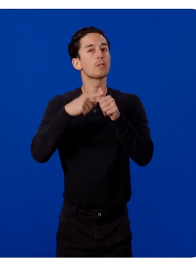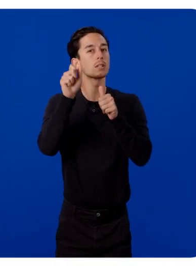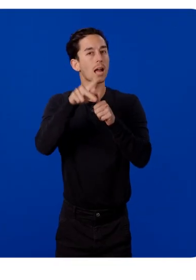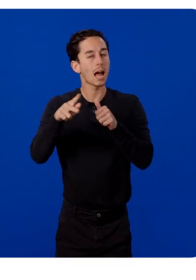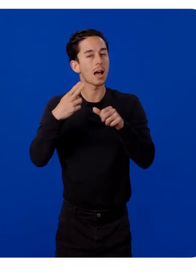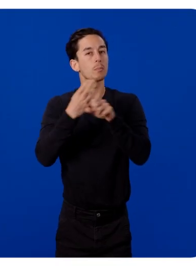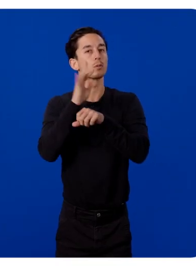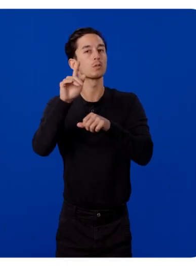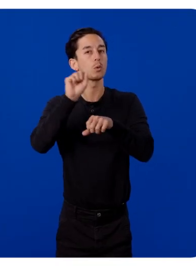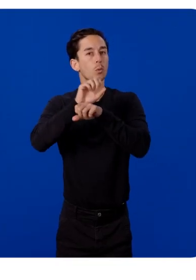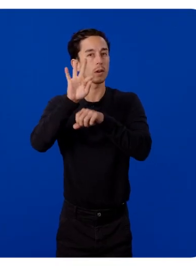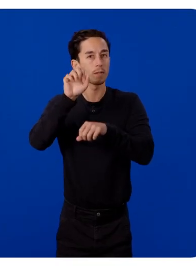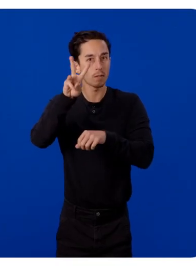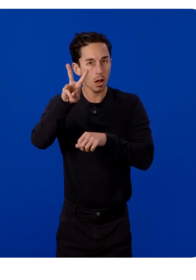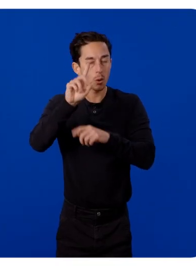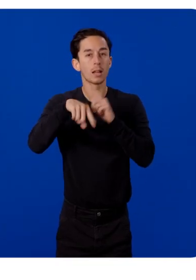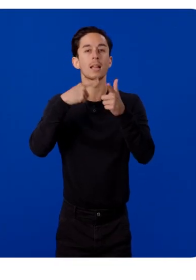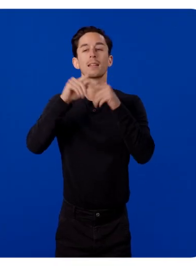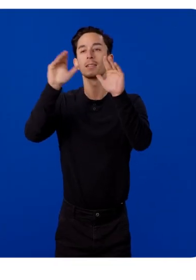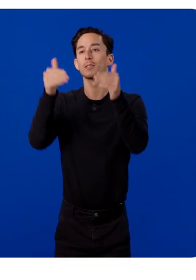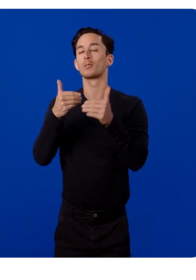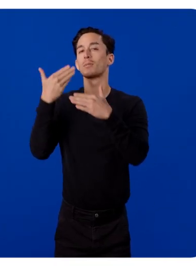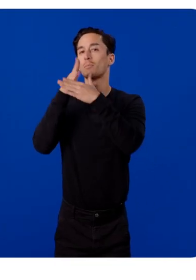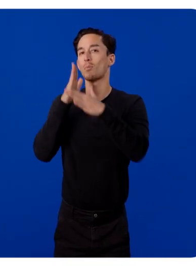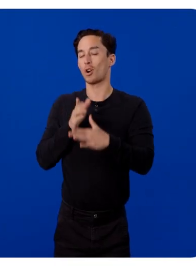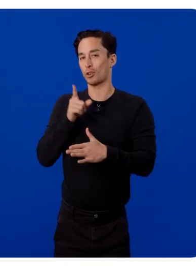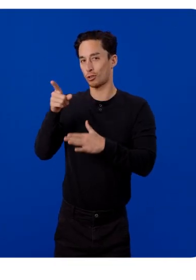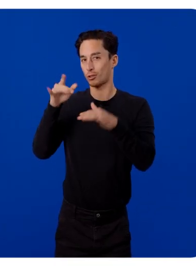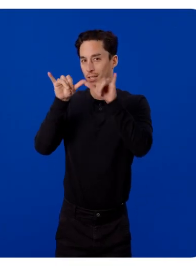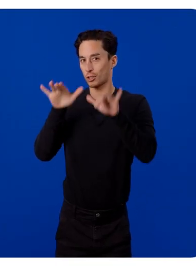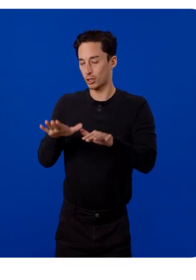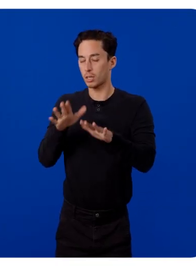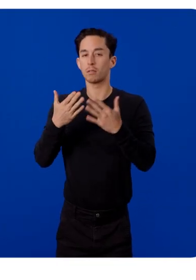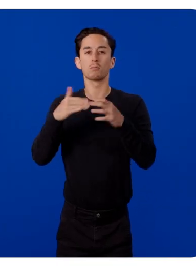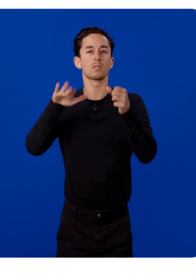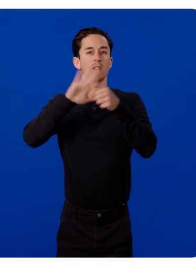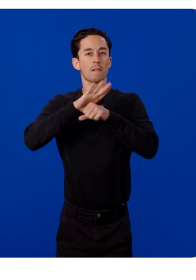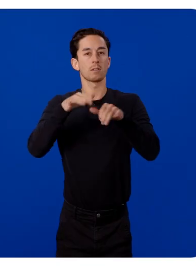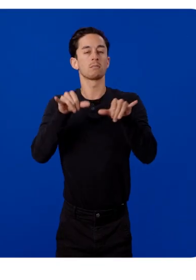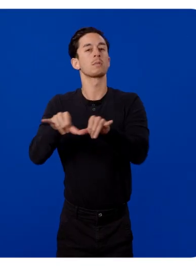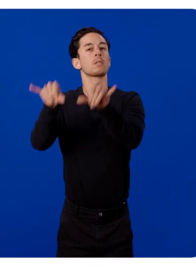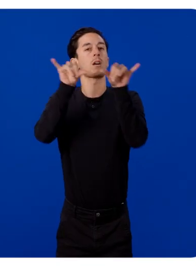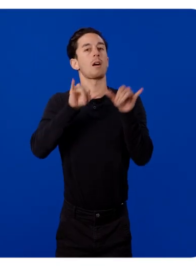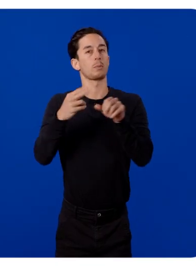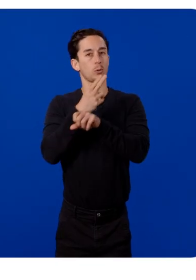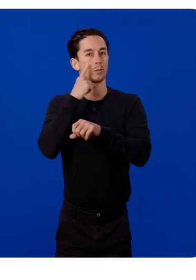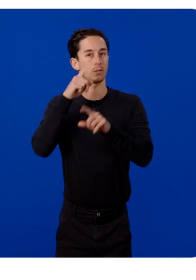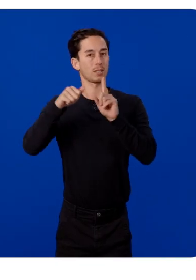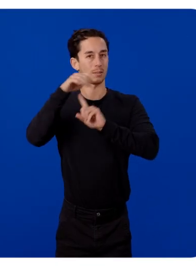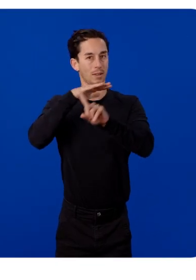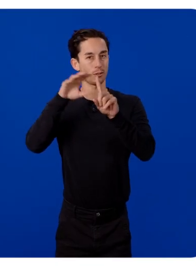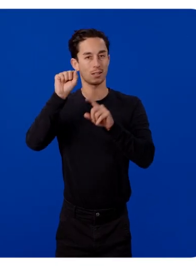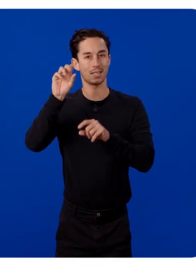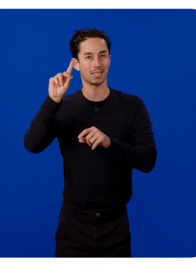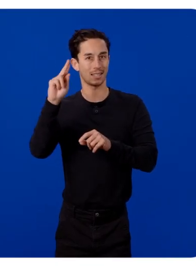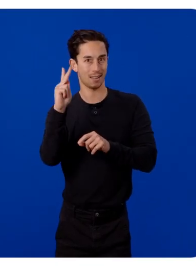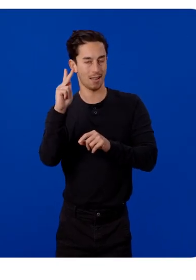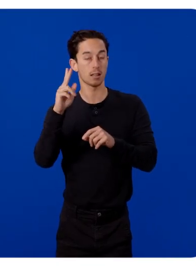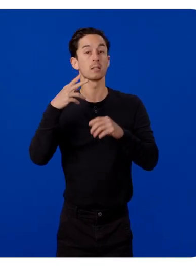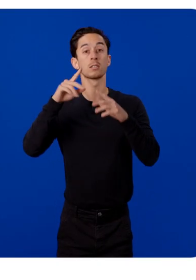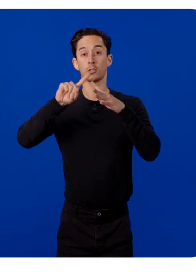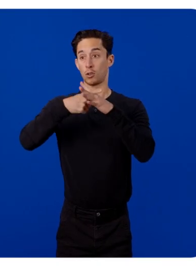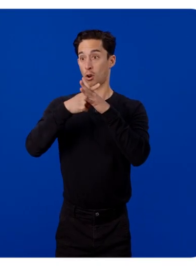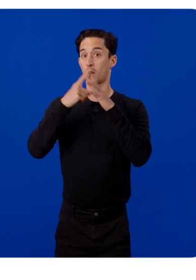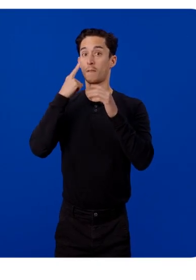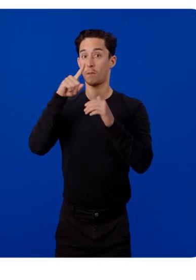Then, I'll introduce a partner engineer who will cover common use cases for Spatial SDK. Getting started with Spatial SDK is quick and